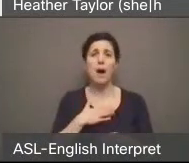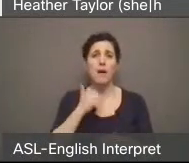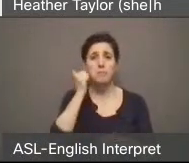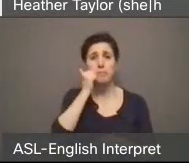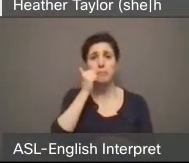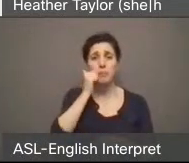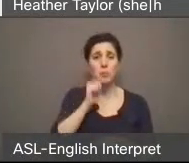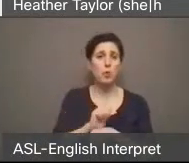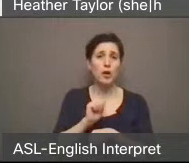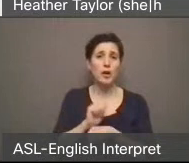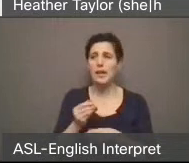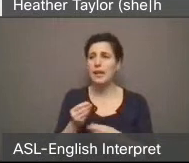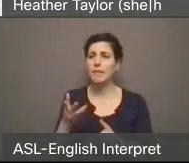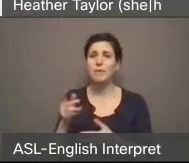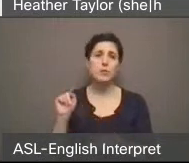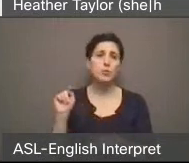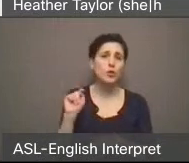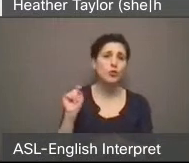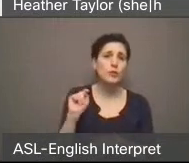necessities like toiletries.